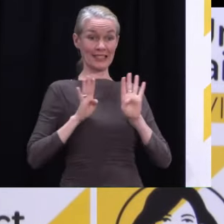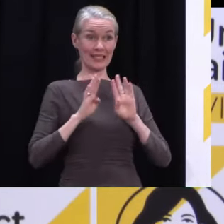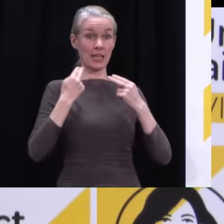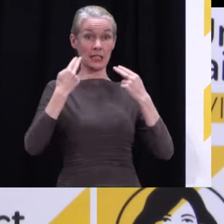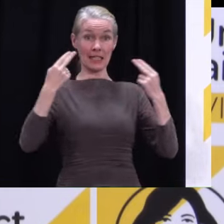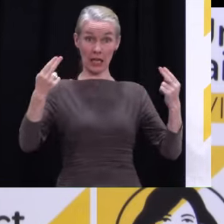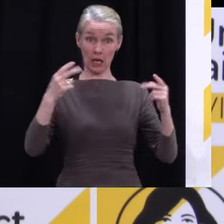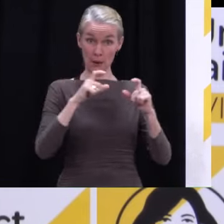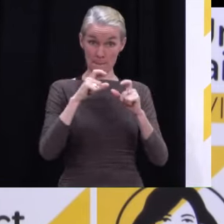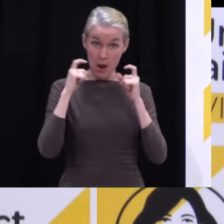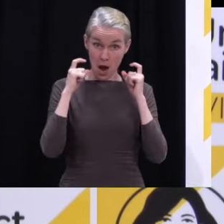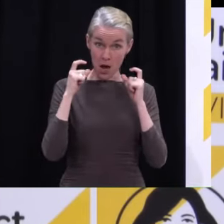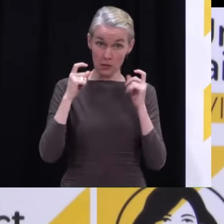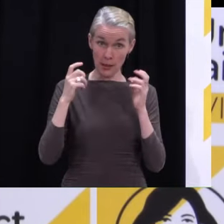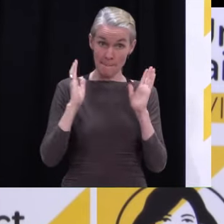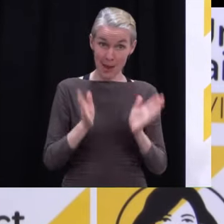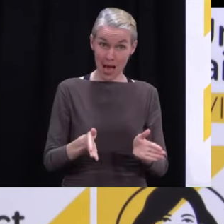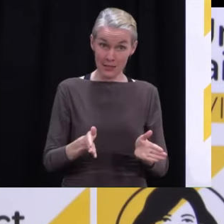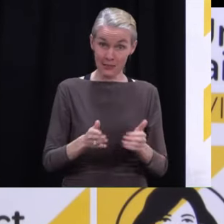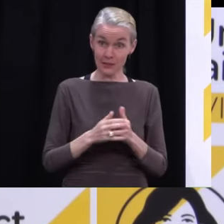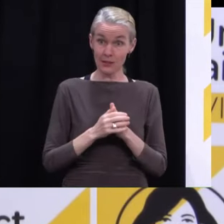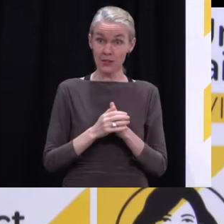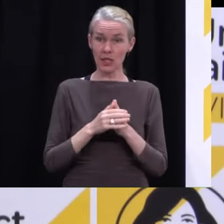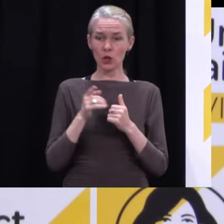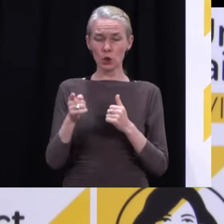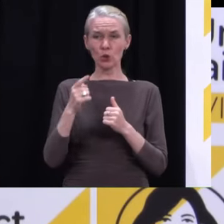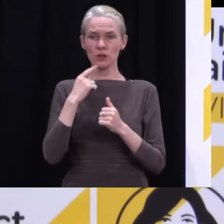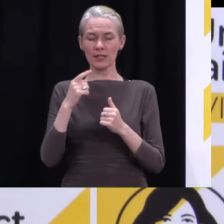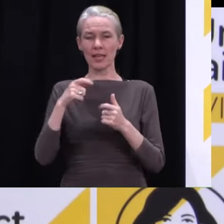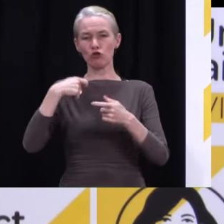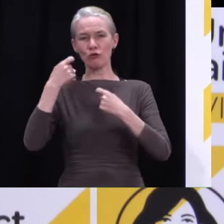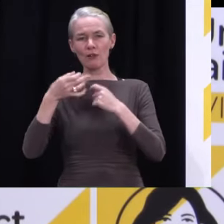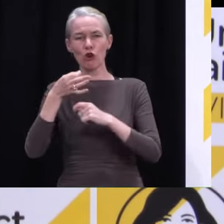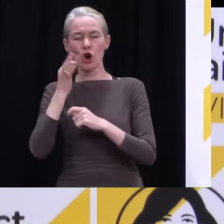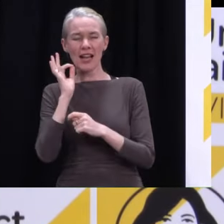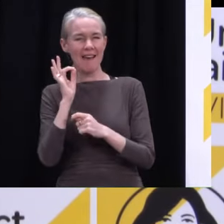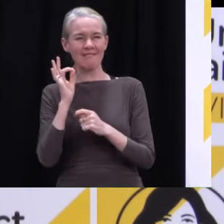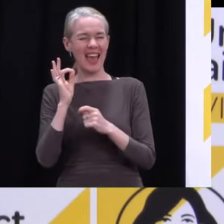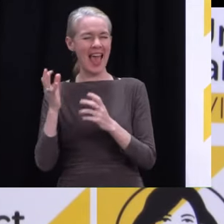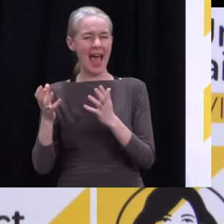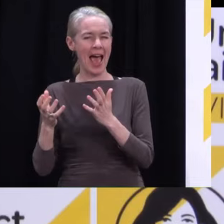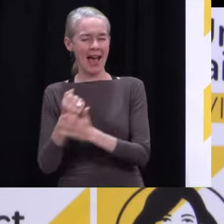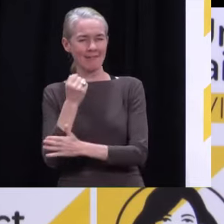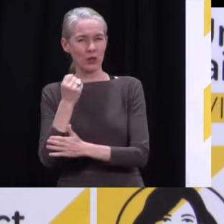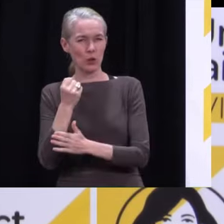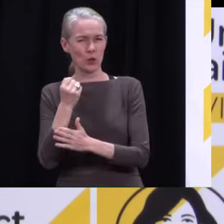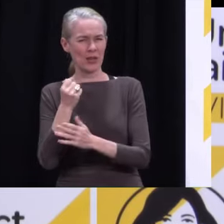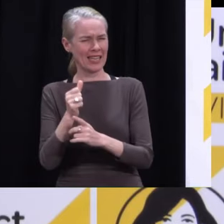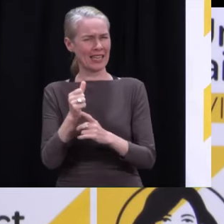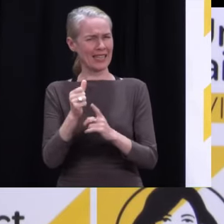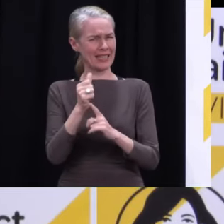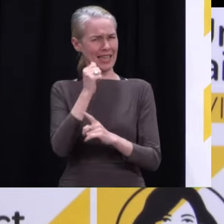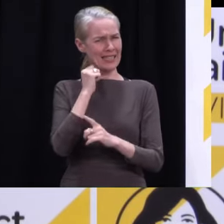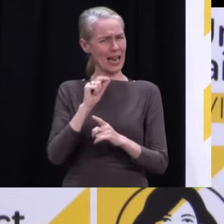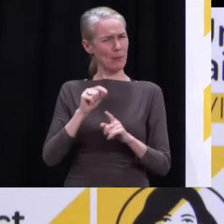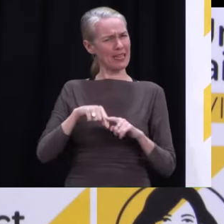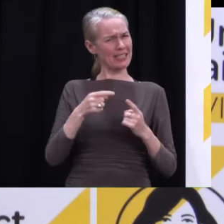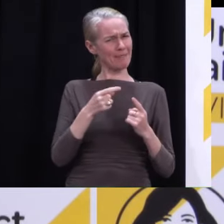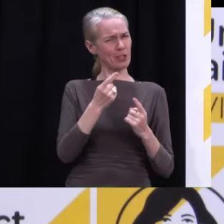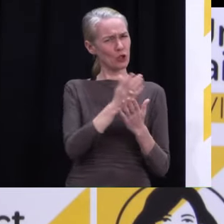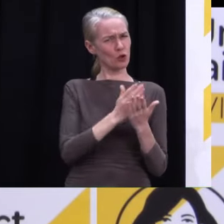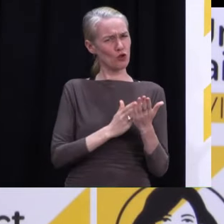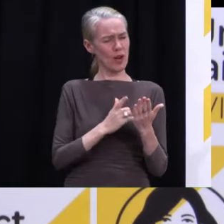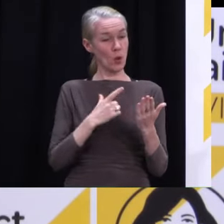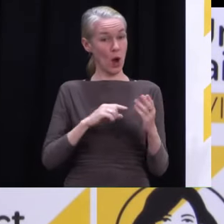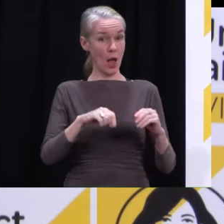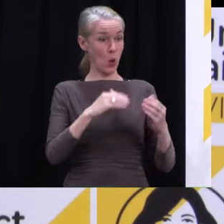you don't have to, or it's not a requirement to wear them in restaurants, but is that a rule change from yesterday? No. The website says that you should wear a